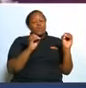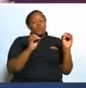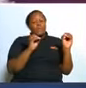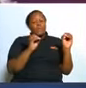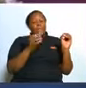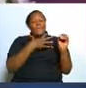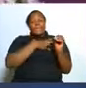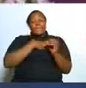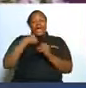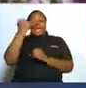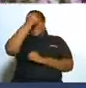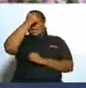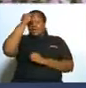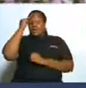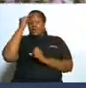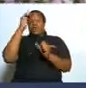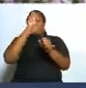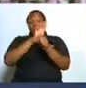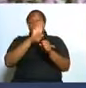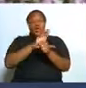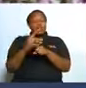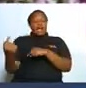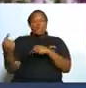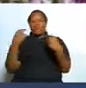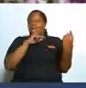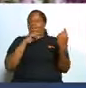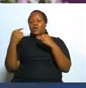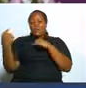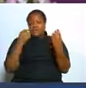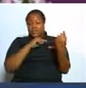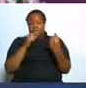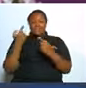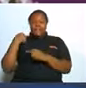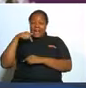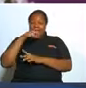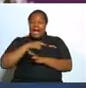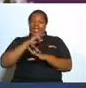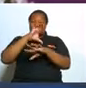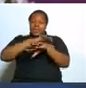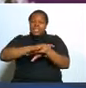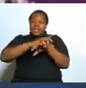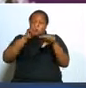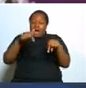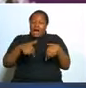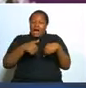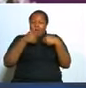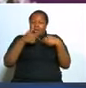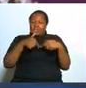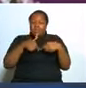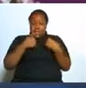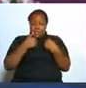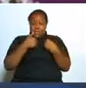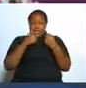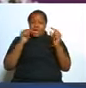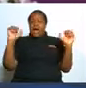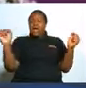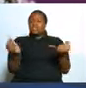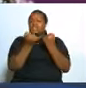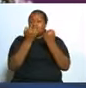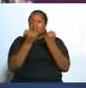and because of a lot of arguments we find our safe room